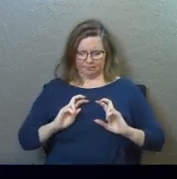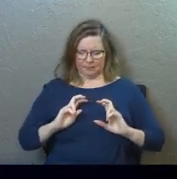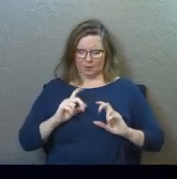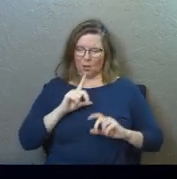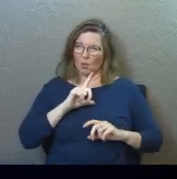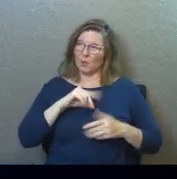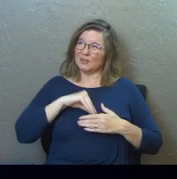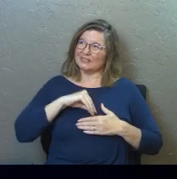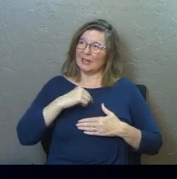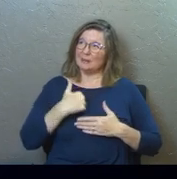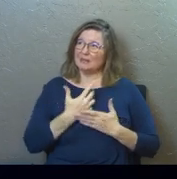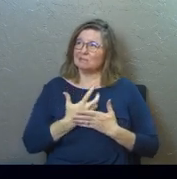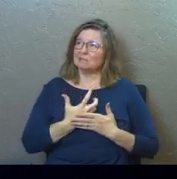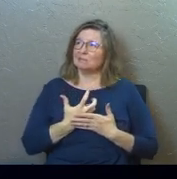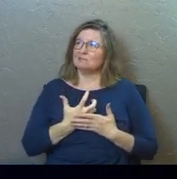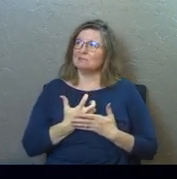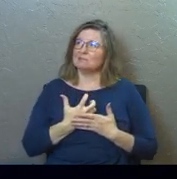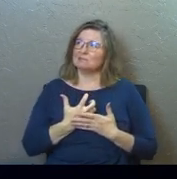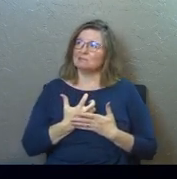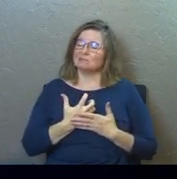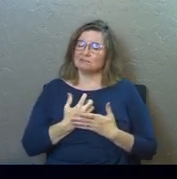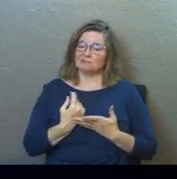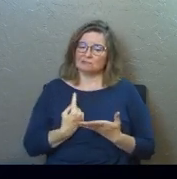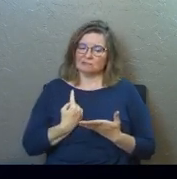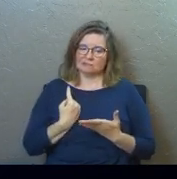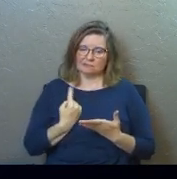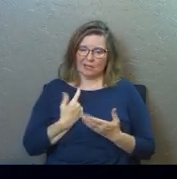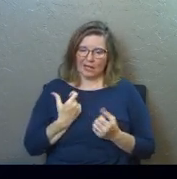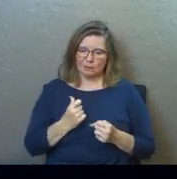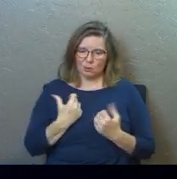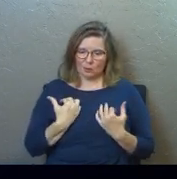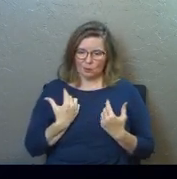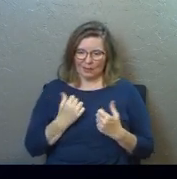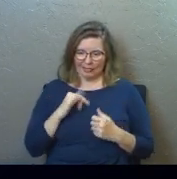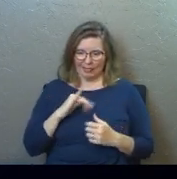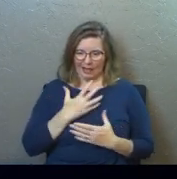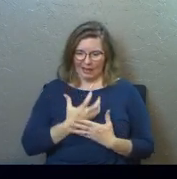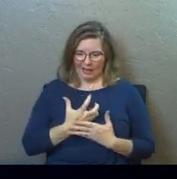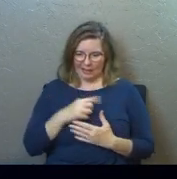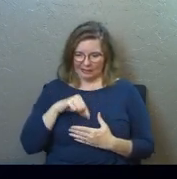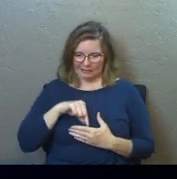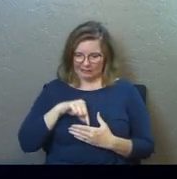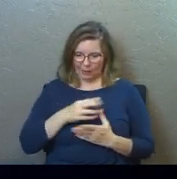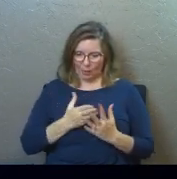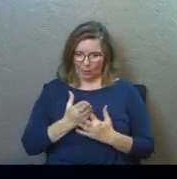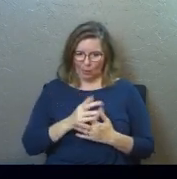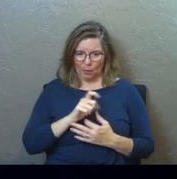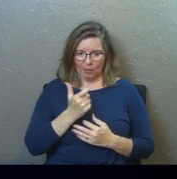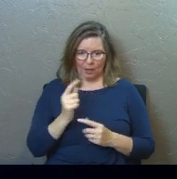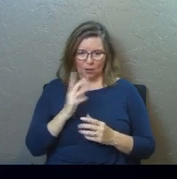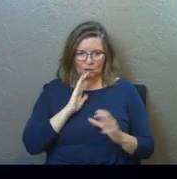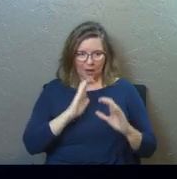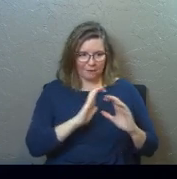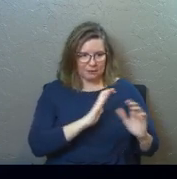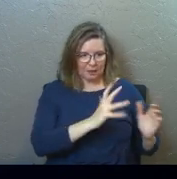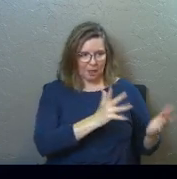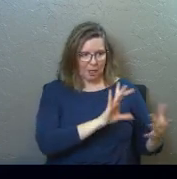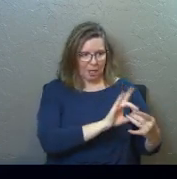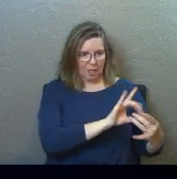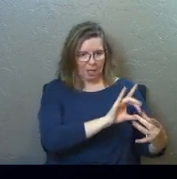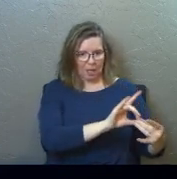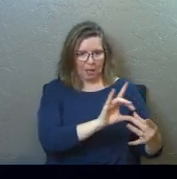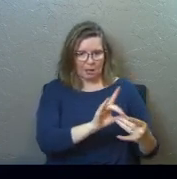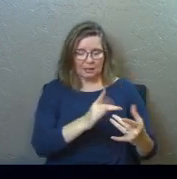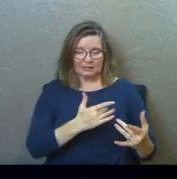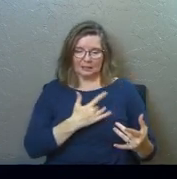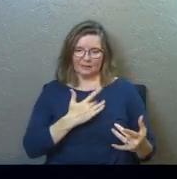an ache inside of me that I'm trying to heal that ache through some of these conversations that I have.